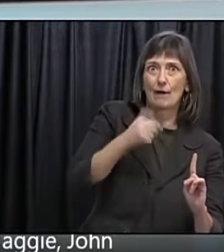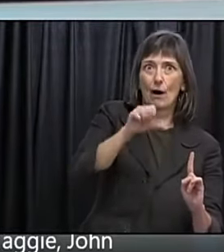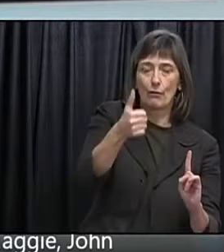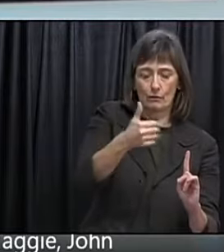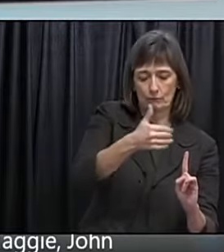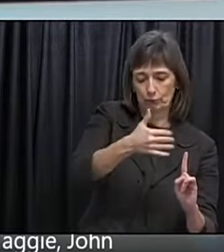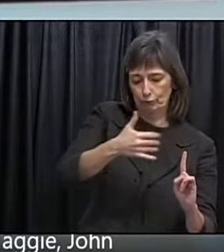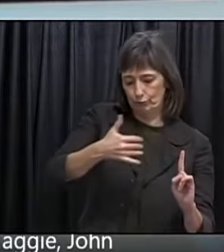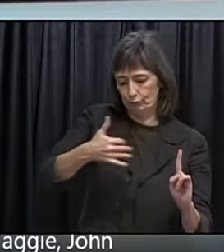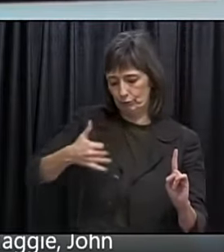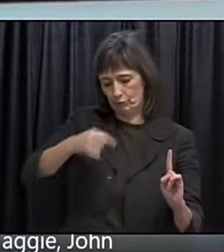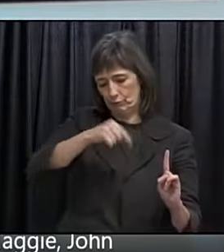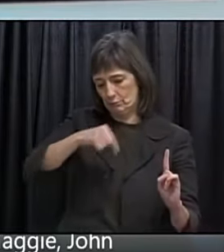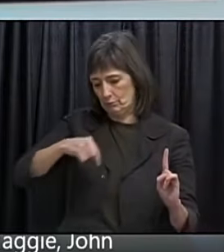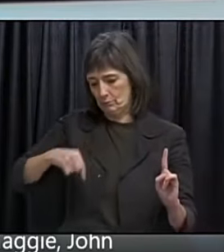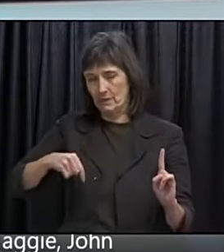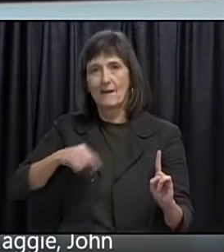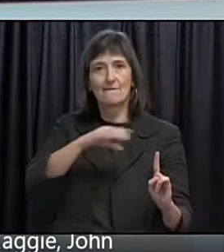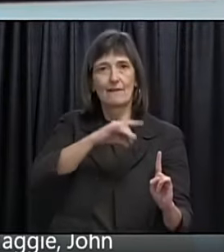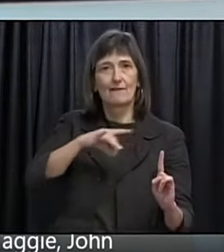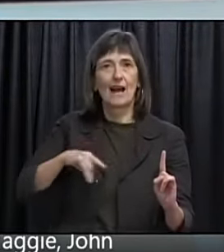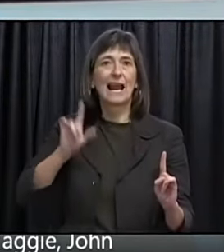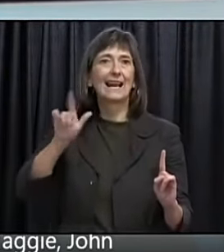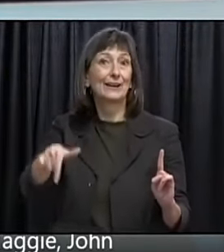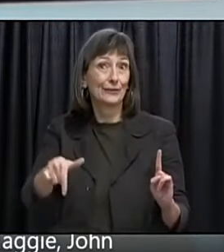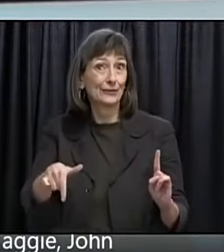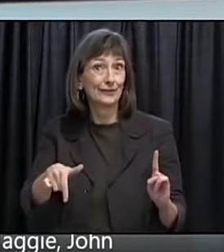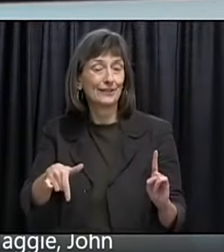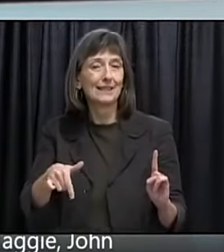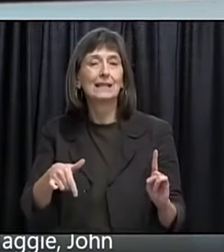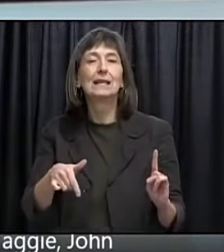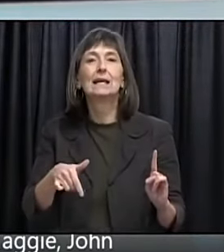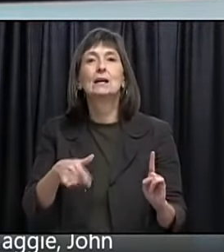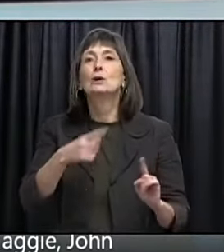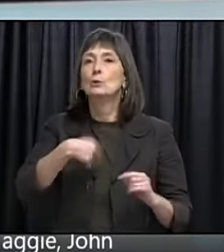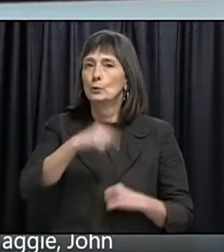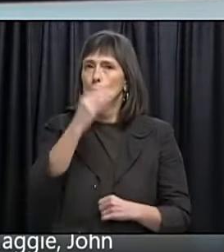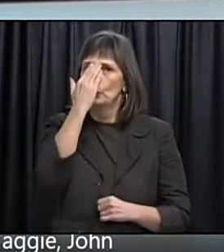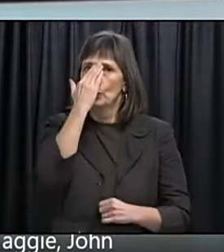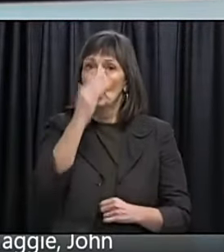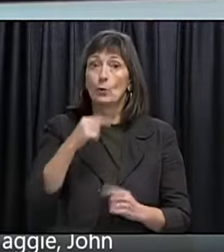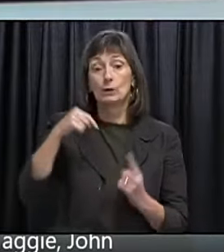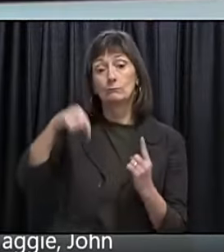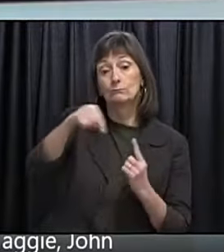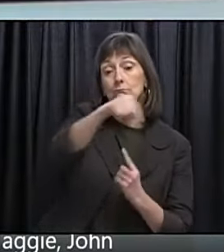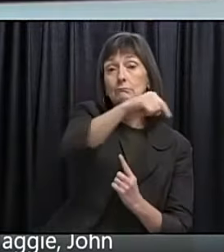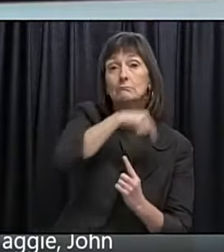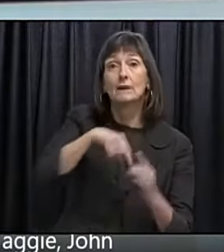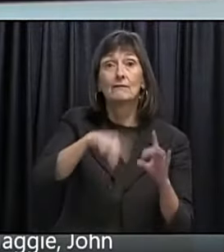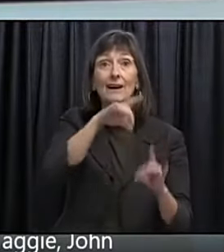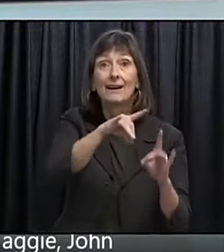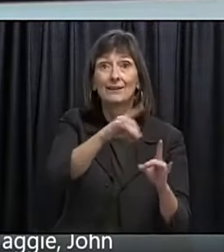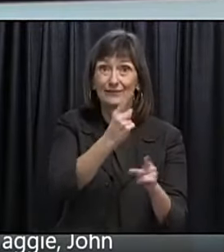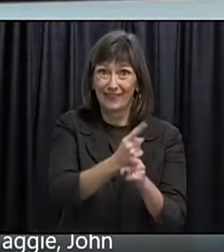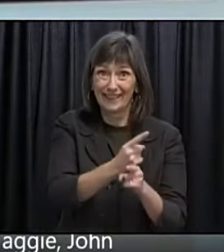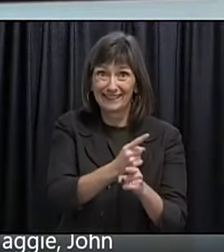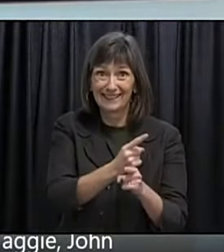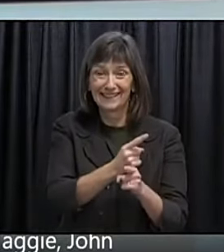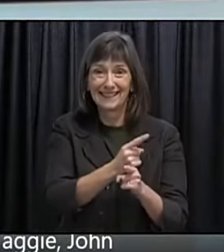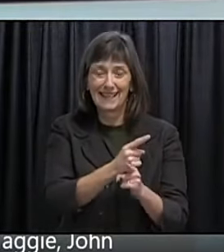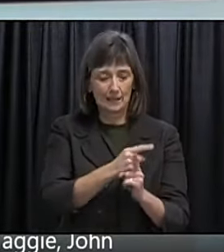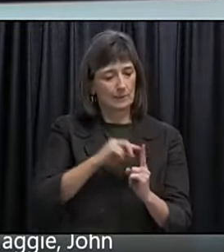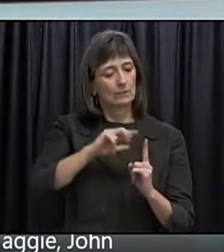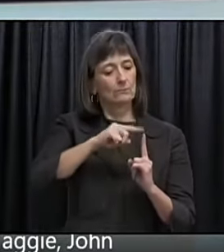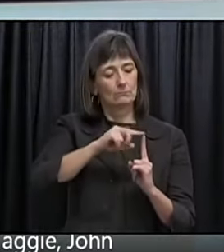tracing. Everyone knows that we look at people. A positive individual may have come into contact with. After the results of the.